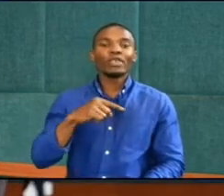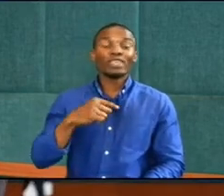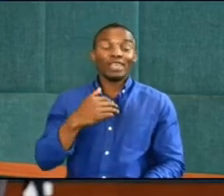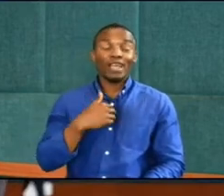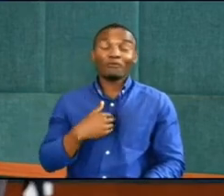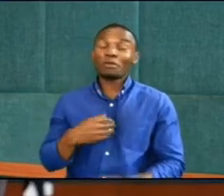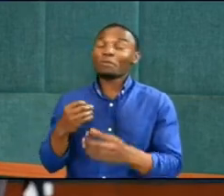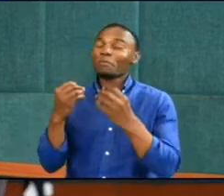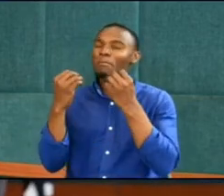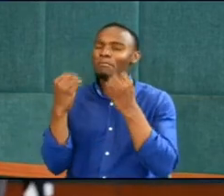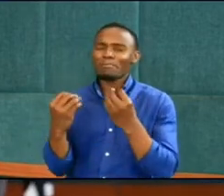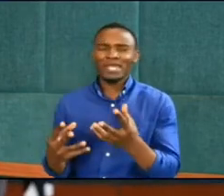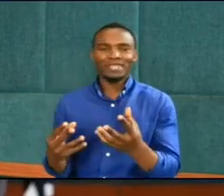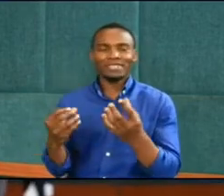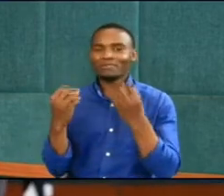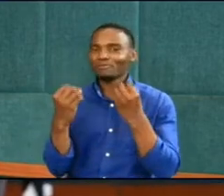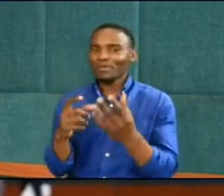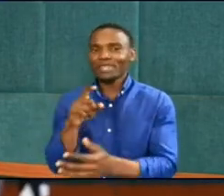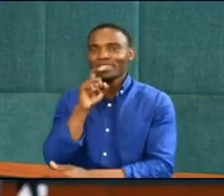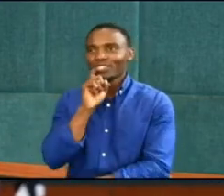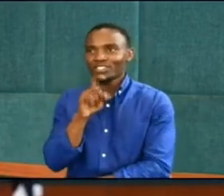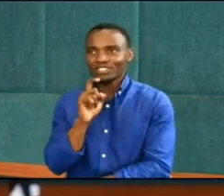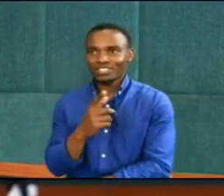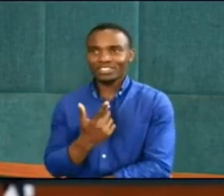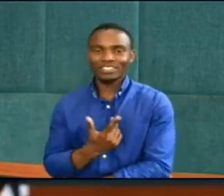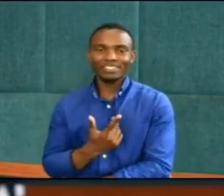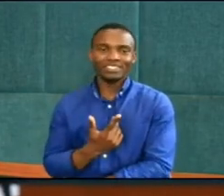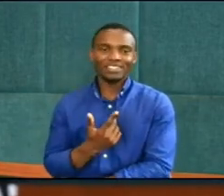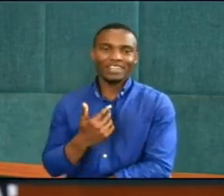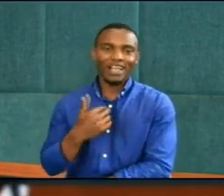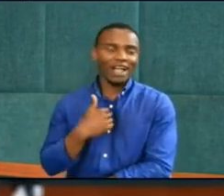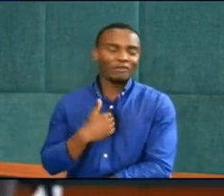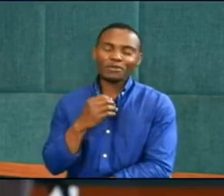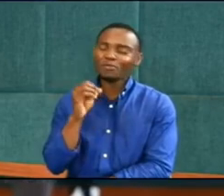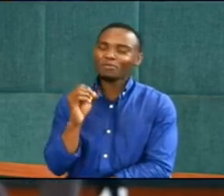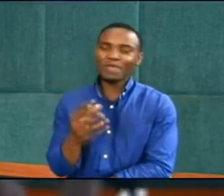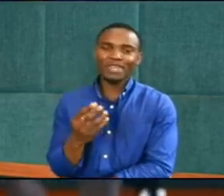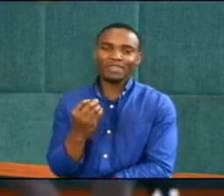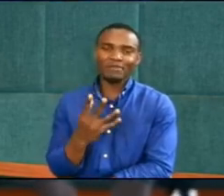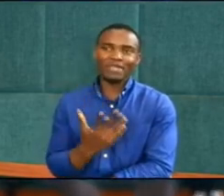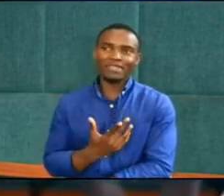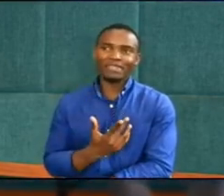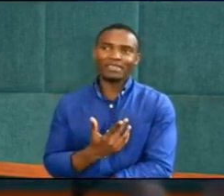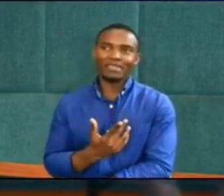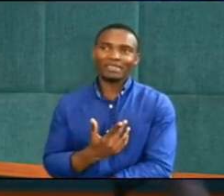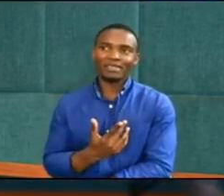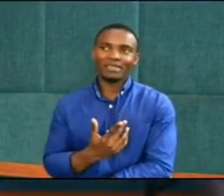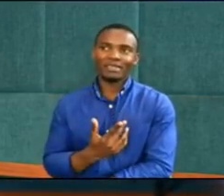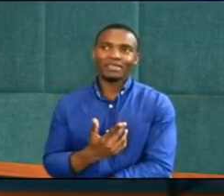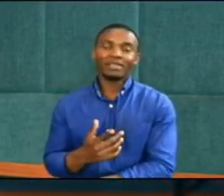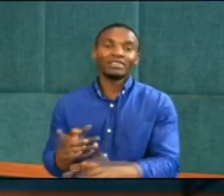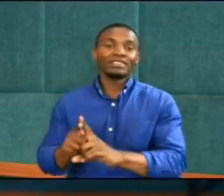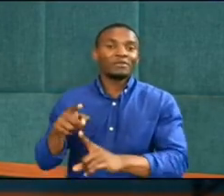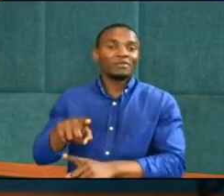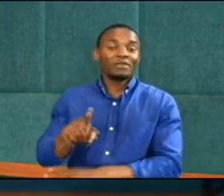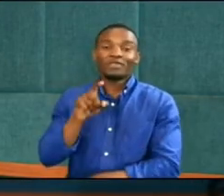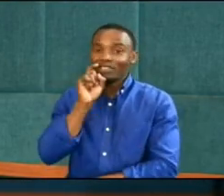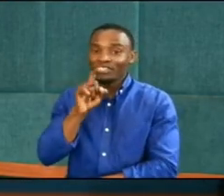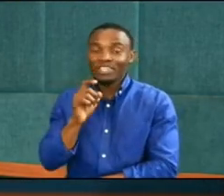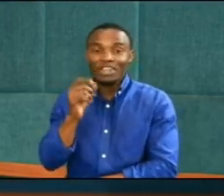of roosters. mean literally hundreds of roosters. So they wake us up in the morning.